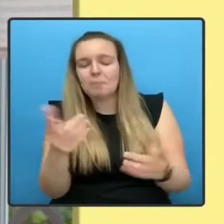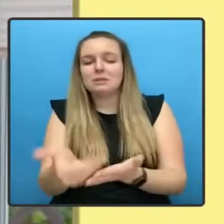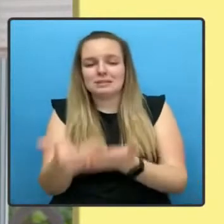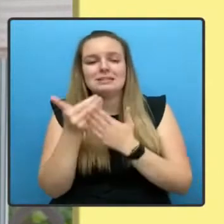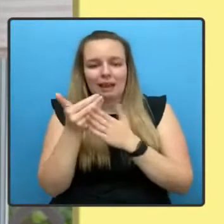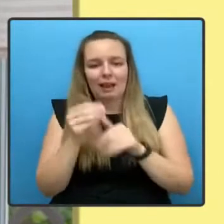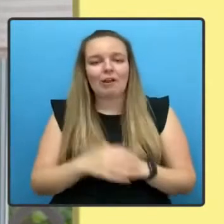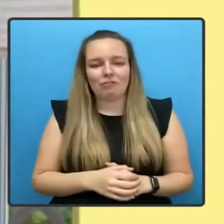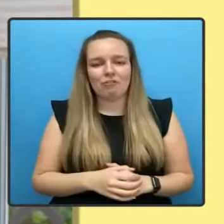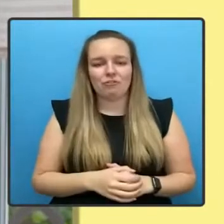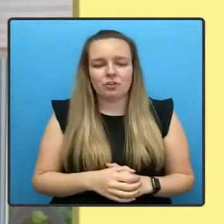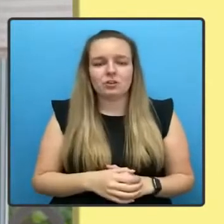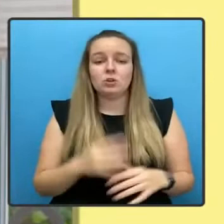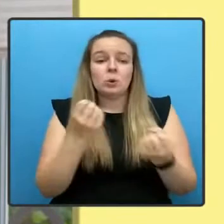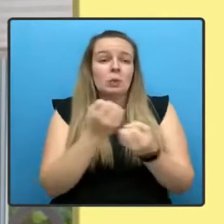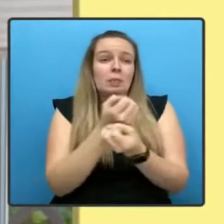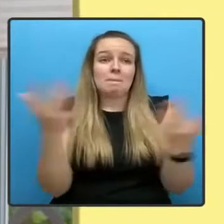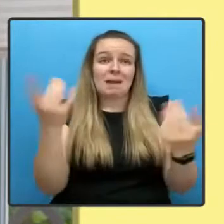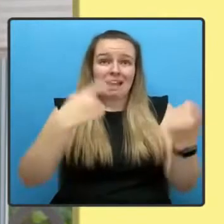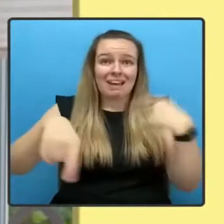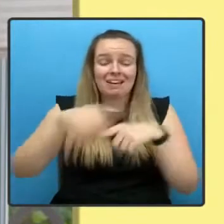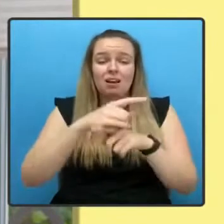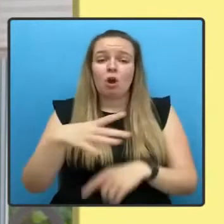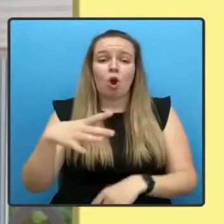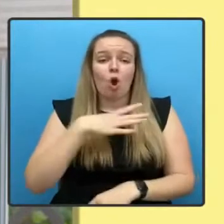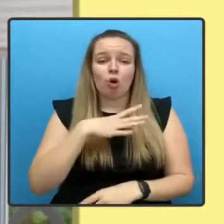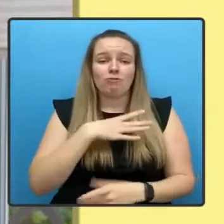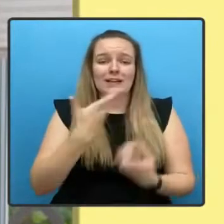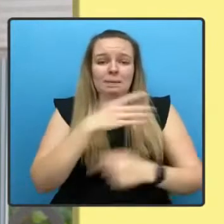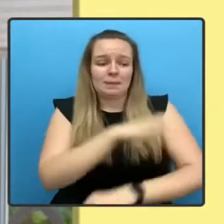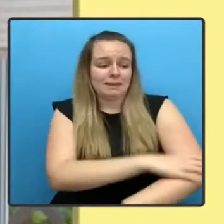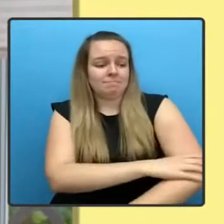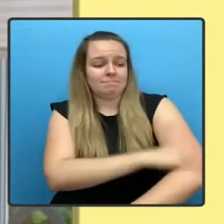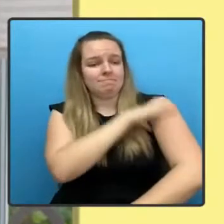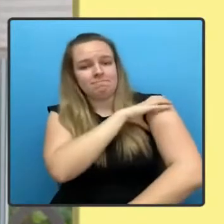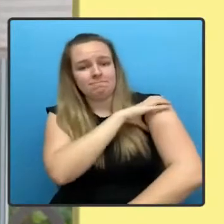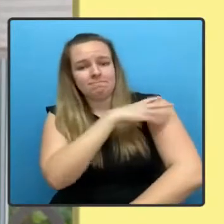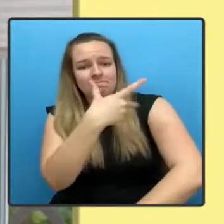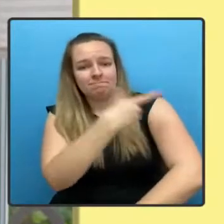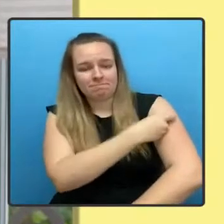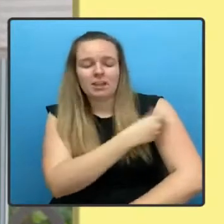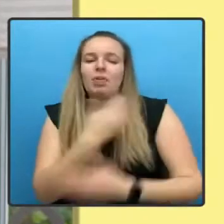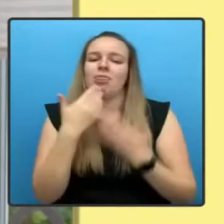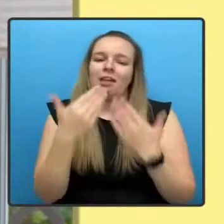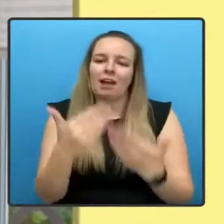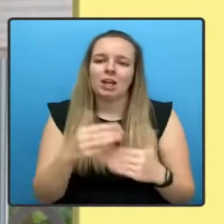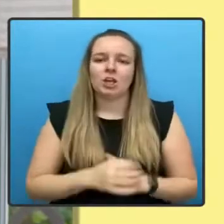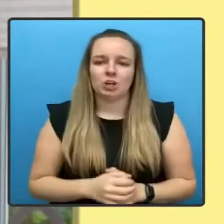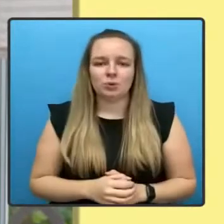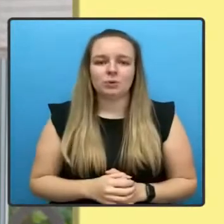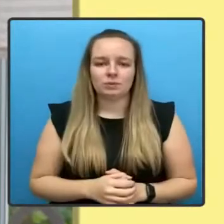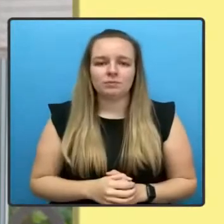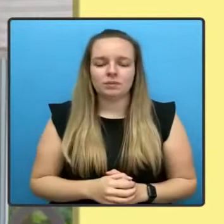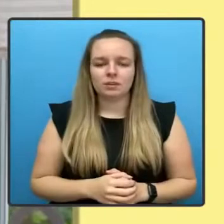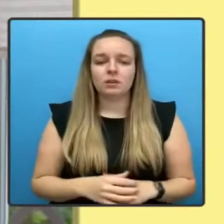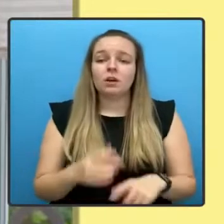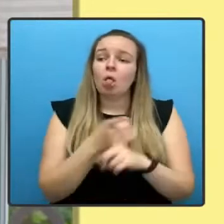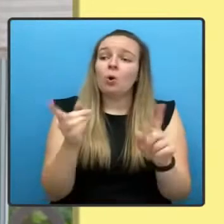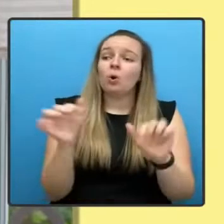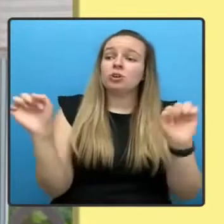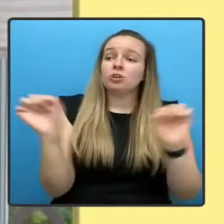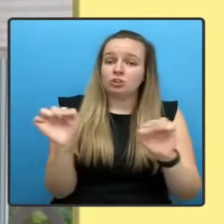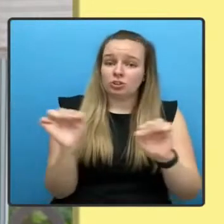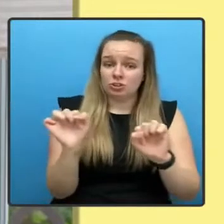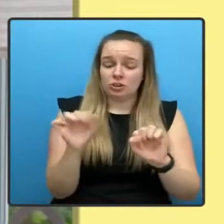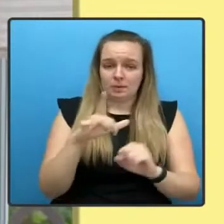our country who have rolled up their sleeves, thank you. To those who haven't done so yet because you're worried about